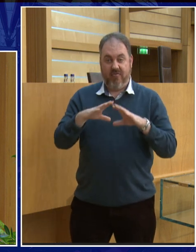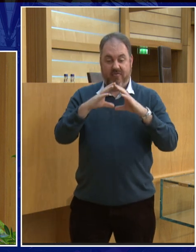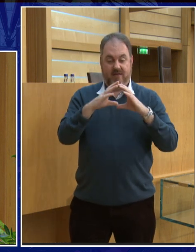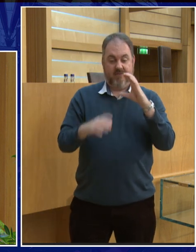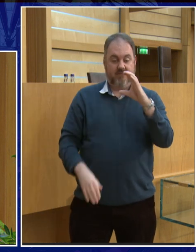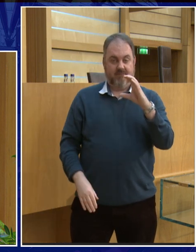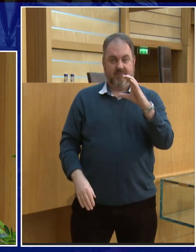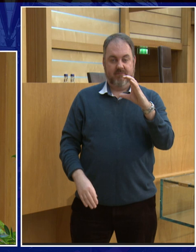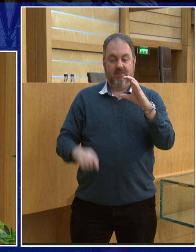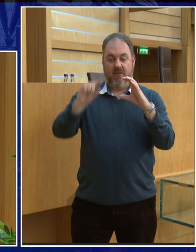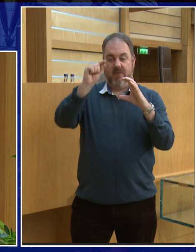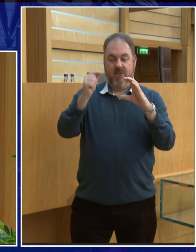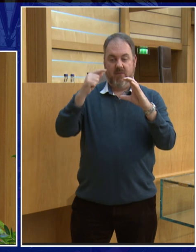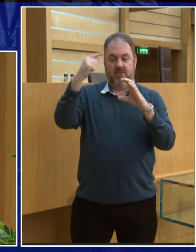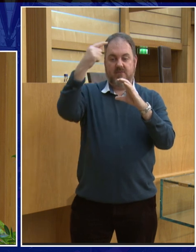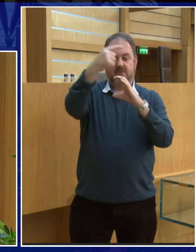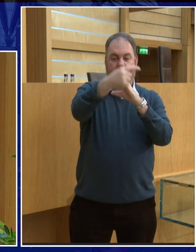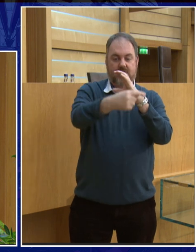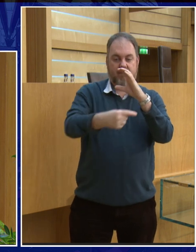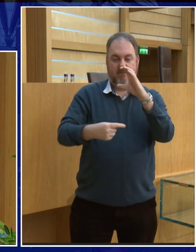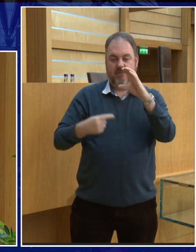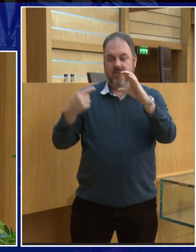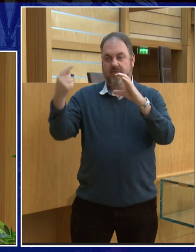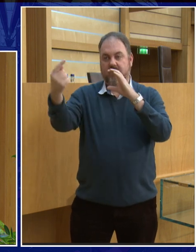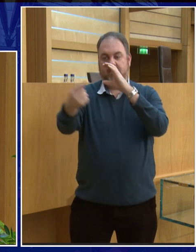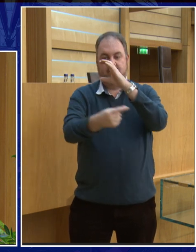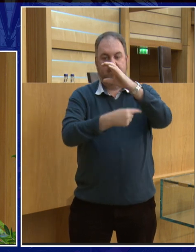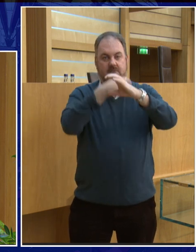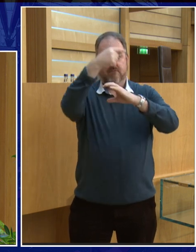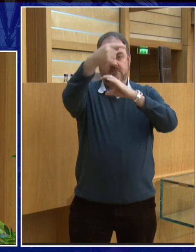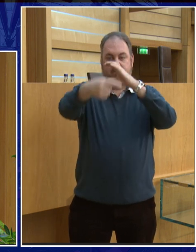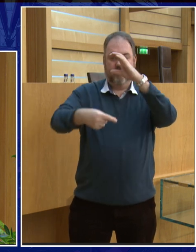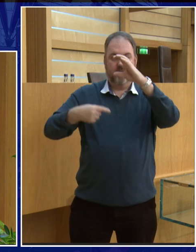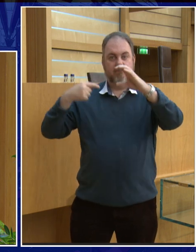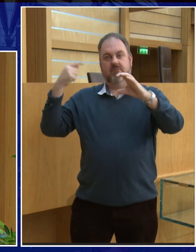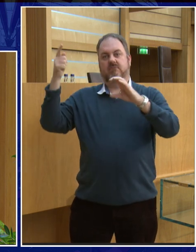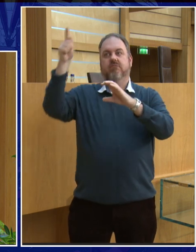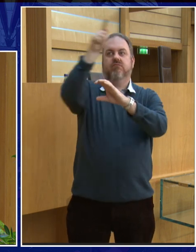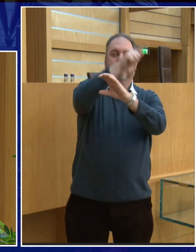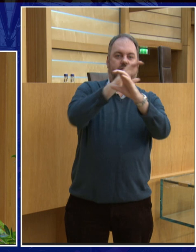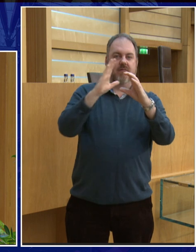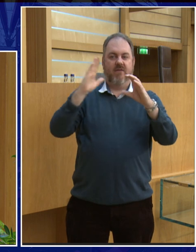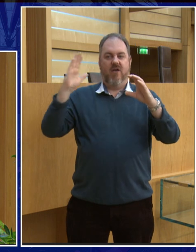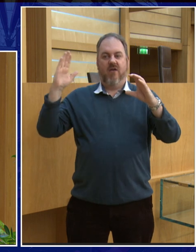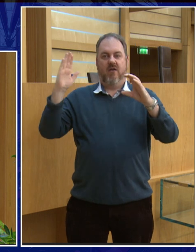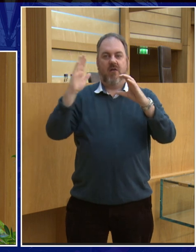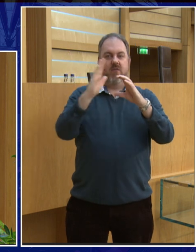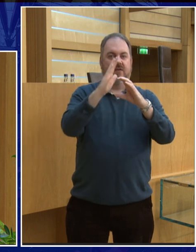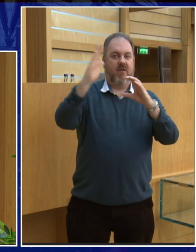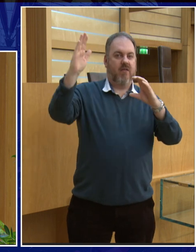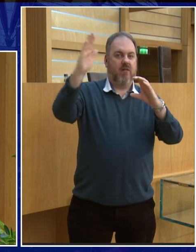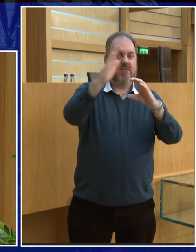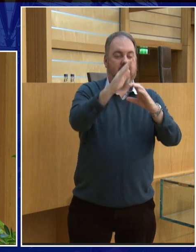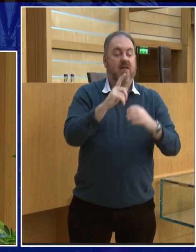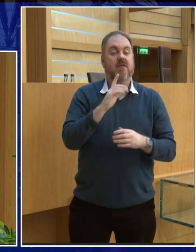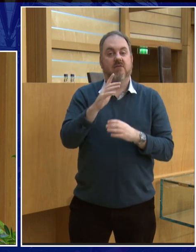it orbits the earth but it orbits the earth in a spiral rather than just in a static ellipse and so it's slowly